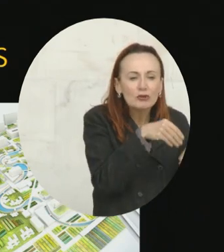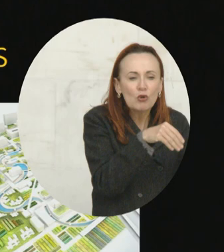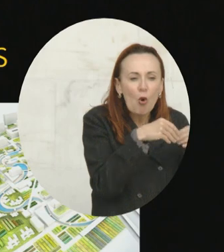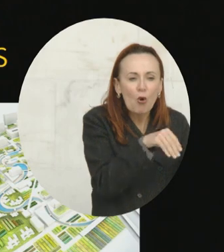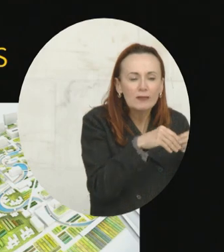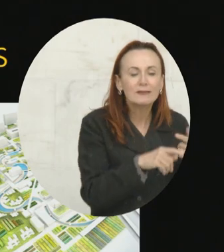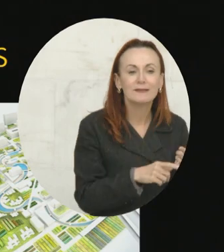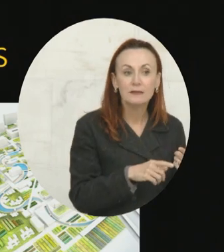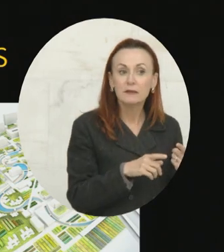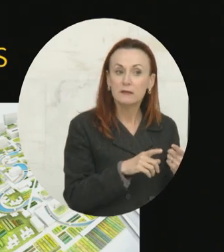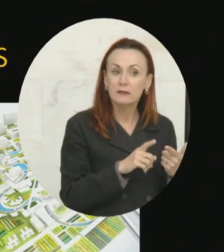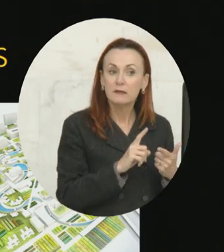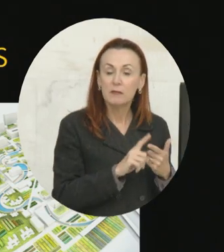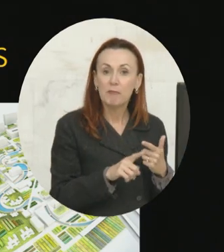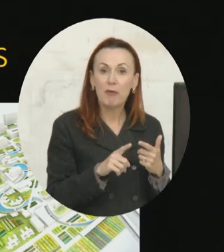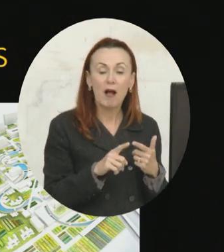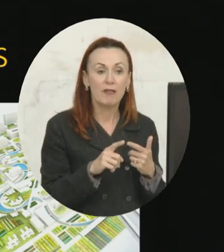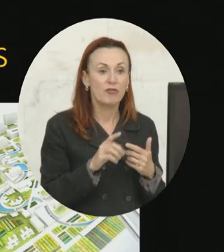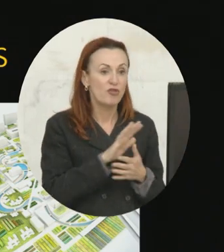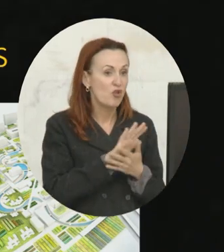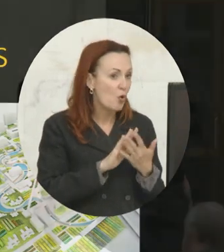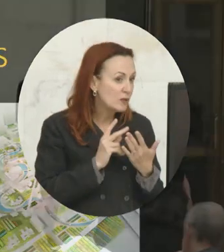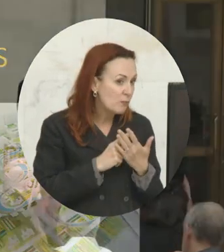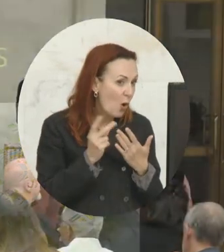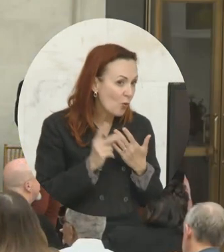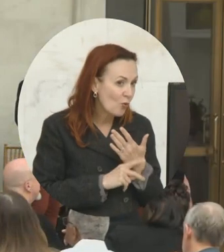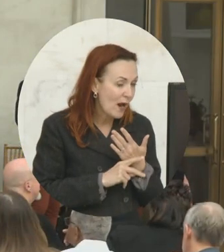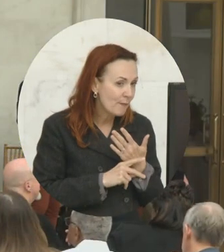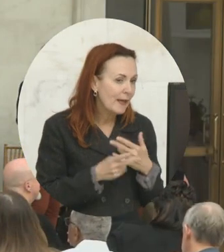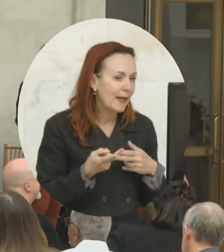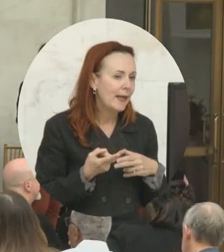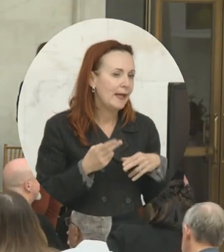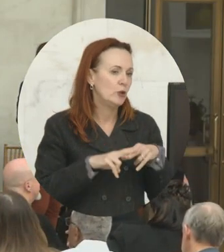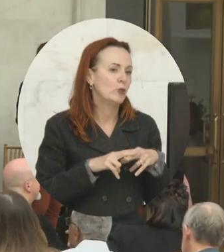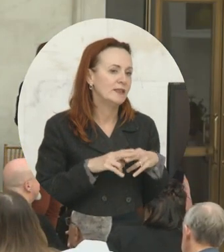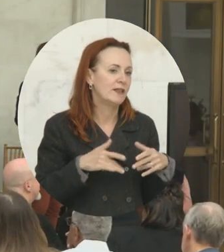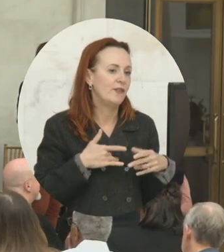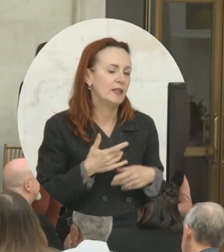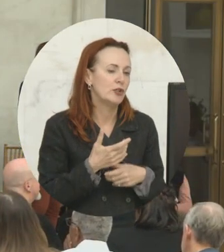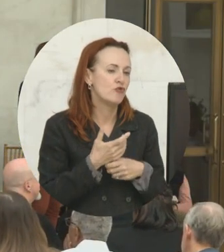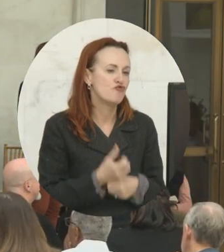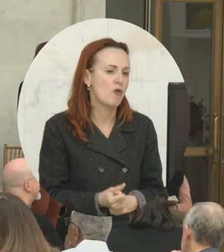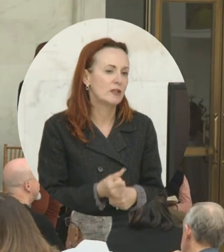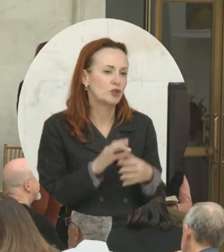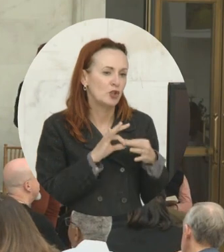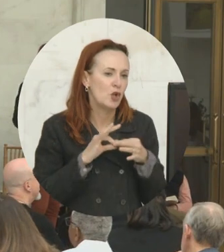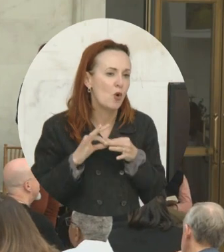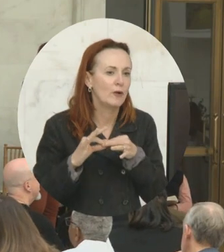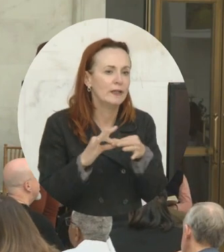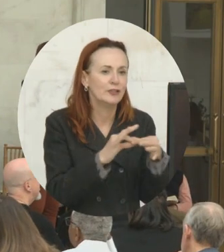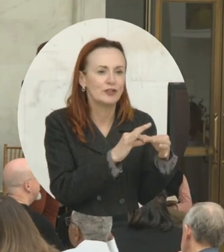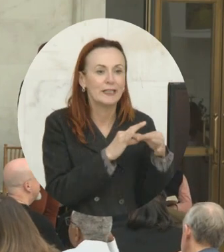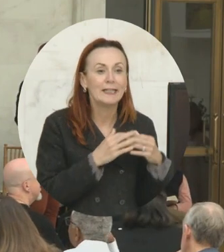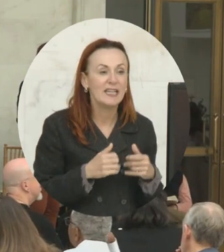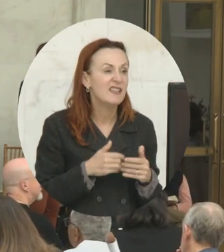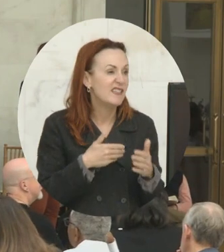But we've found in all these five programs increases in trust and cohesion regardless of the level of homogeneity in the community.